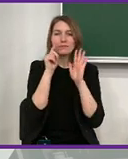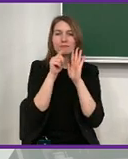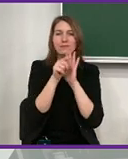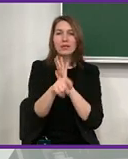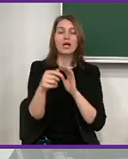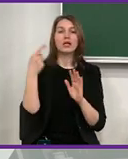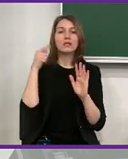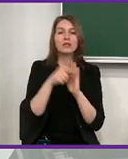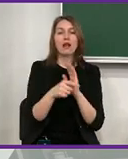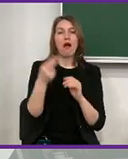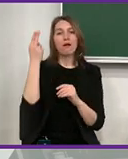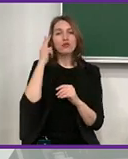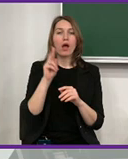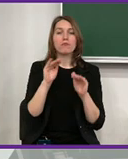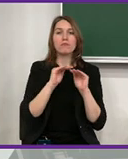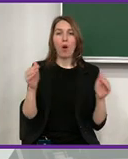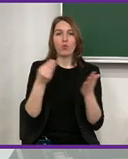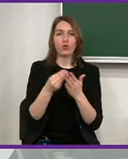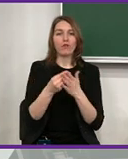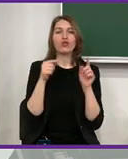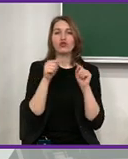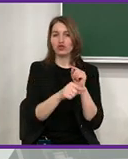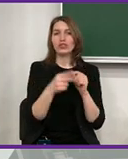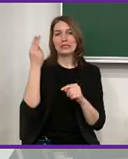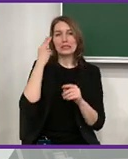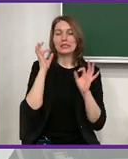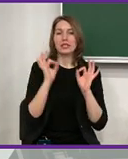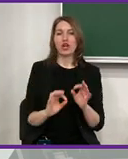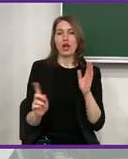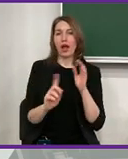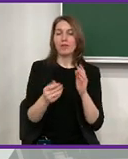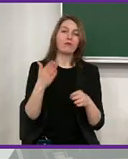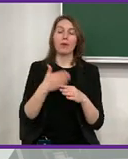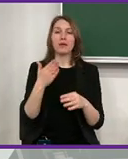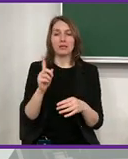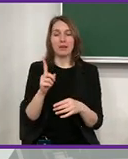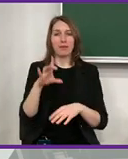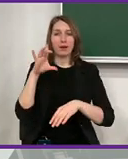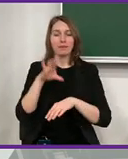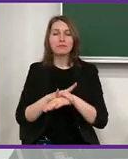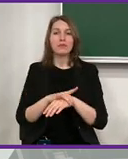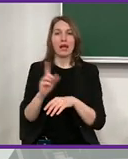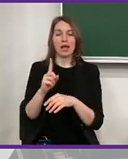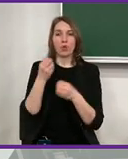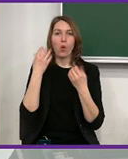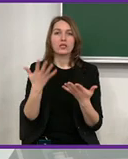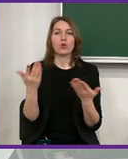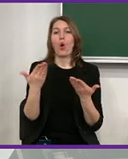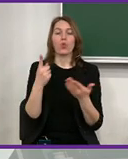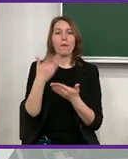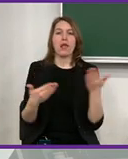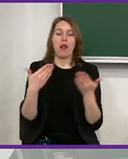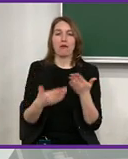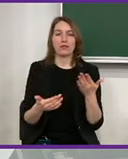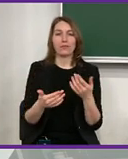that allow us to look deeper into these risks and allow us to conclude that the risks do exist